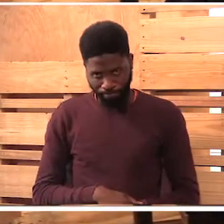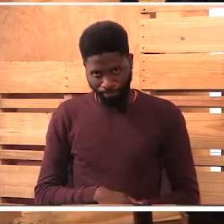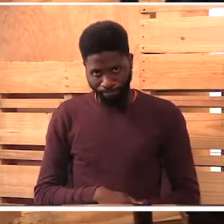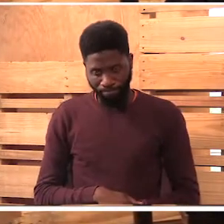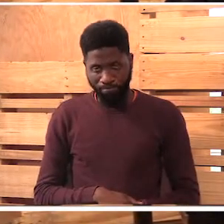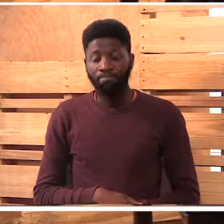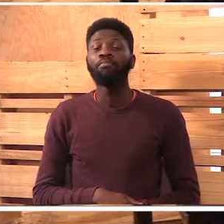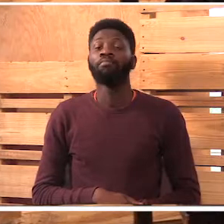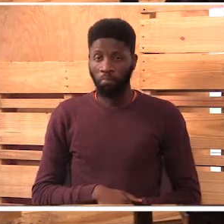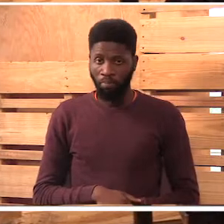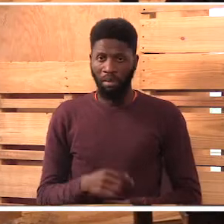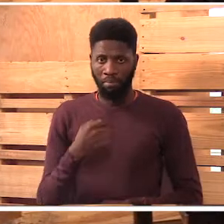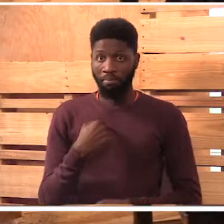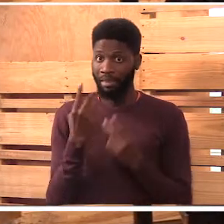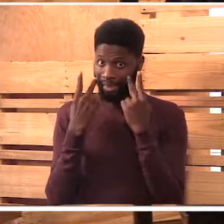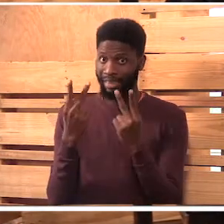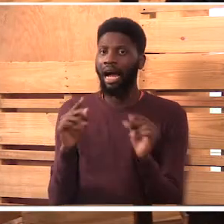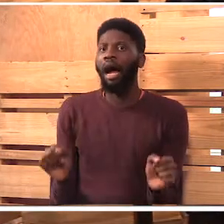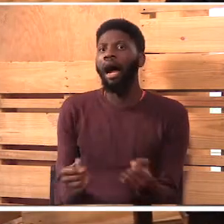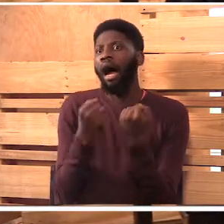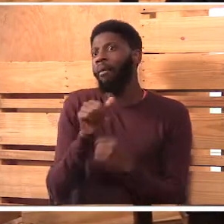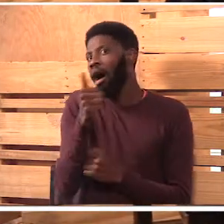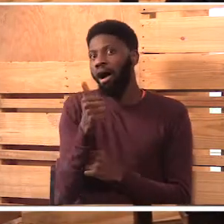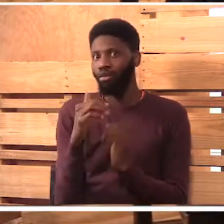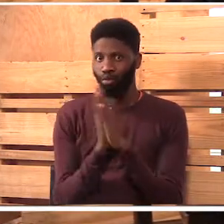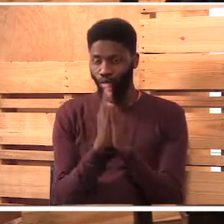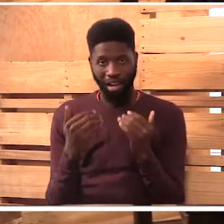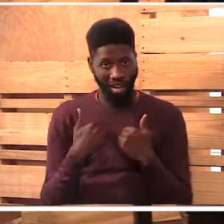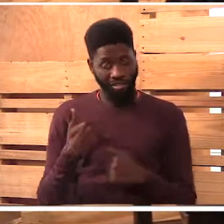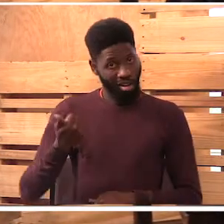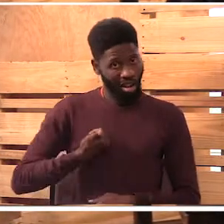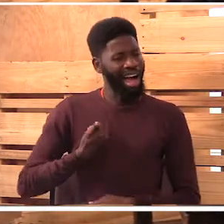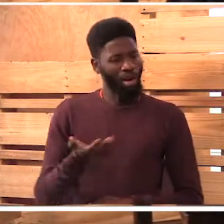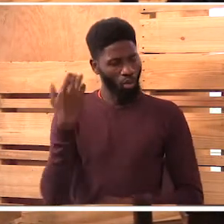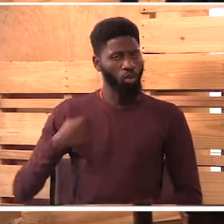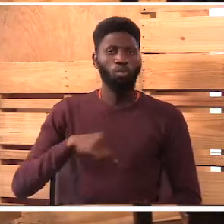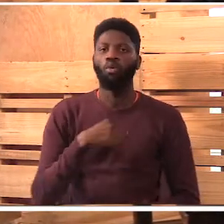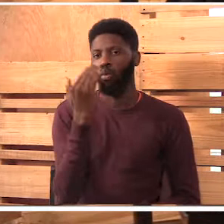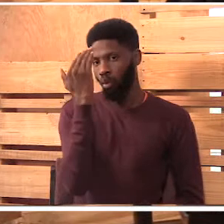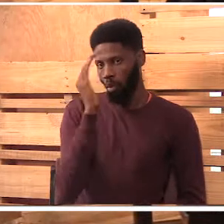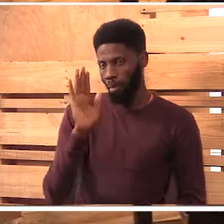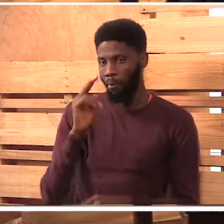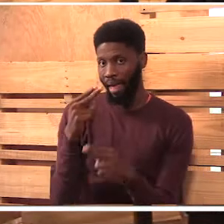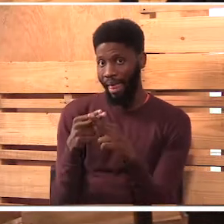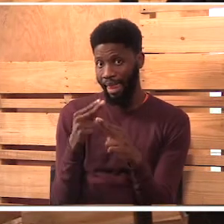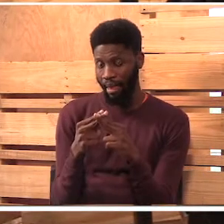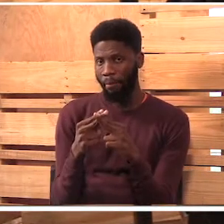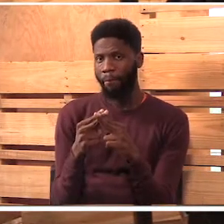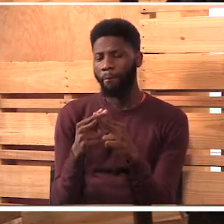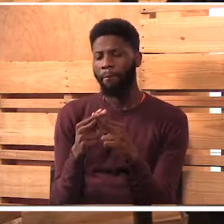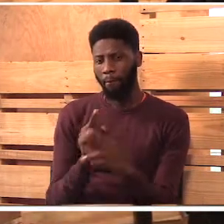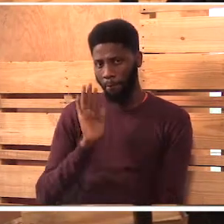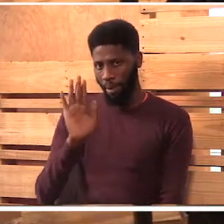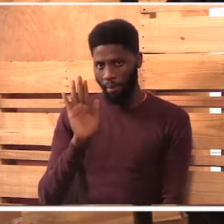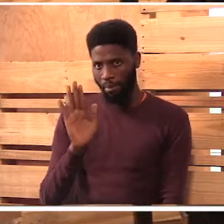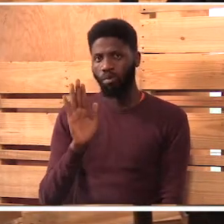I have seen, I have a case that I saw a girl all along tulijua jinayake. The name we all knew that